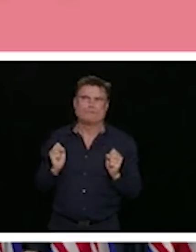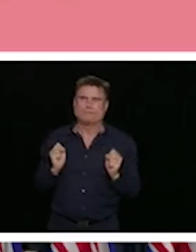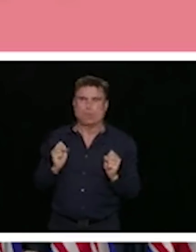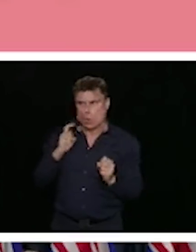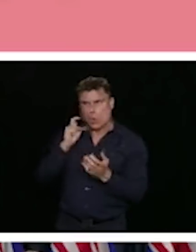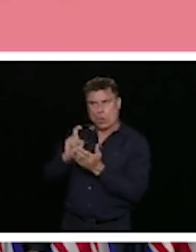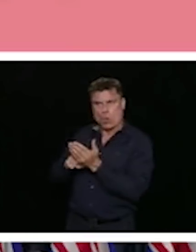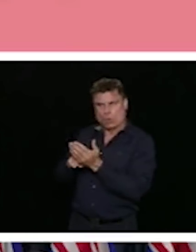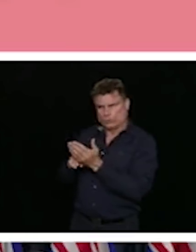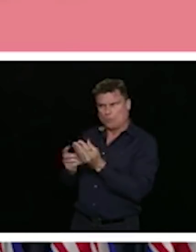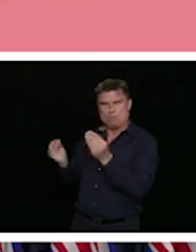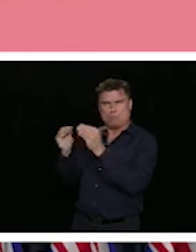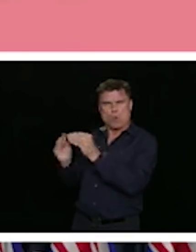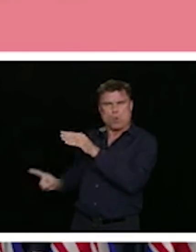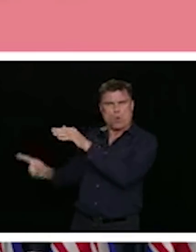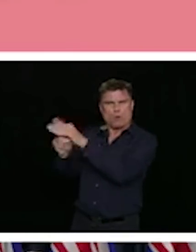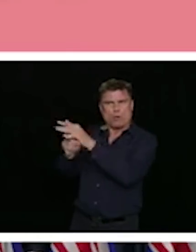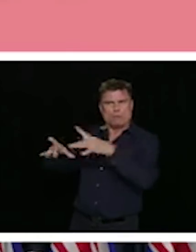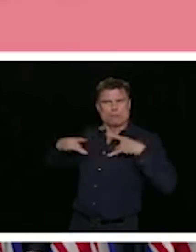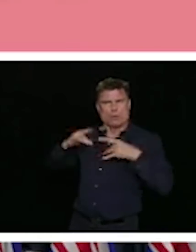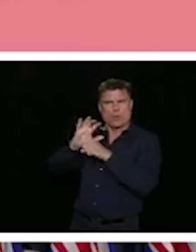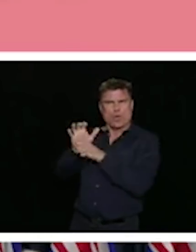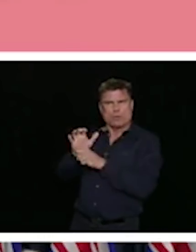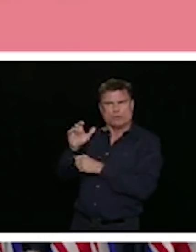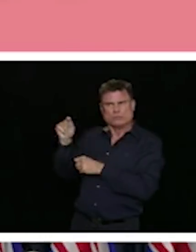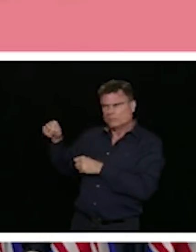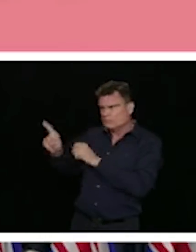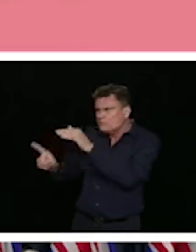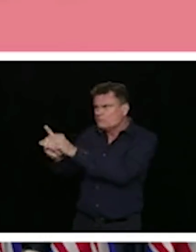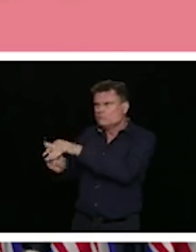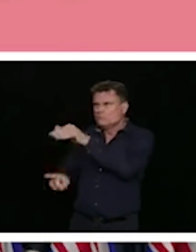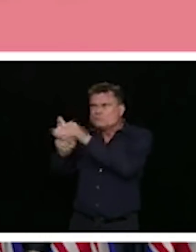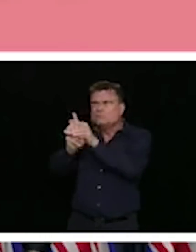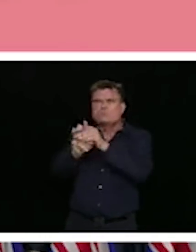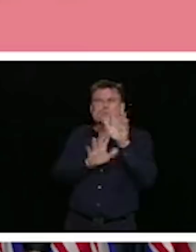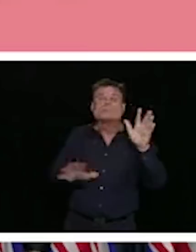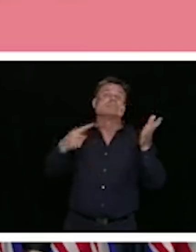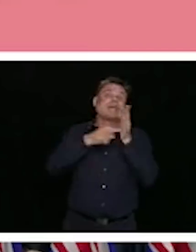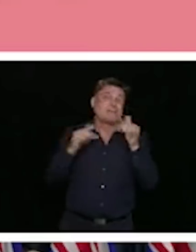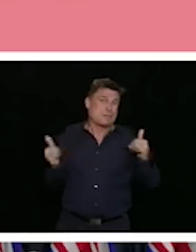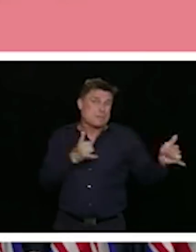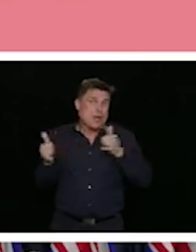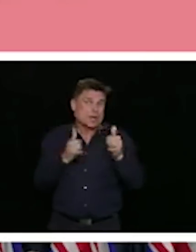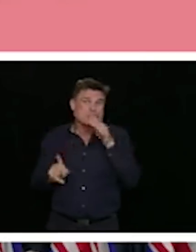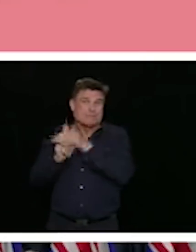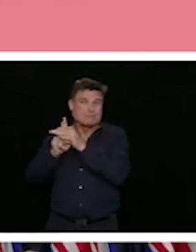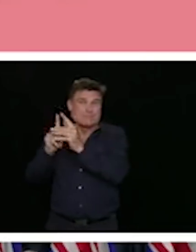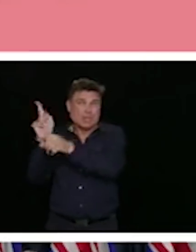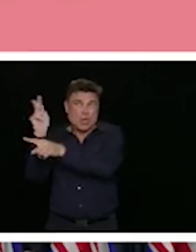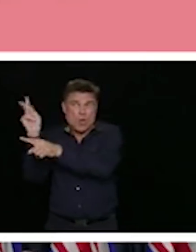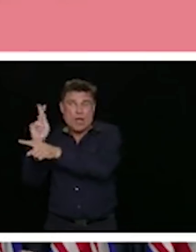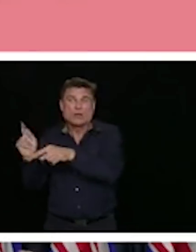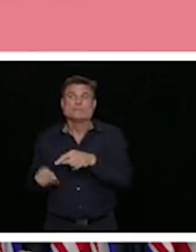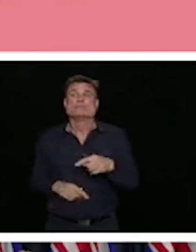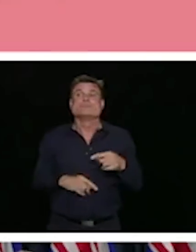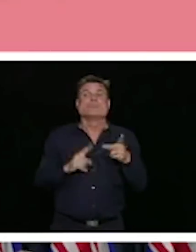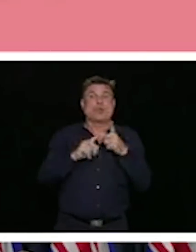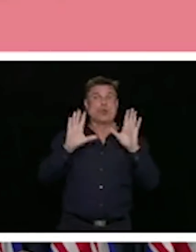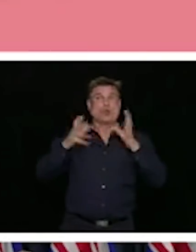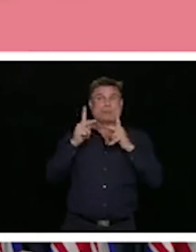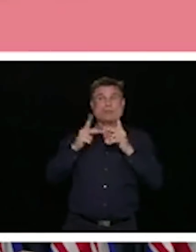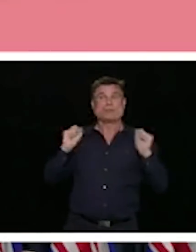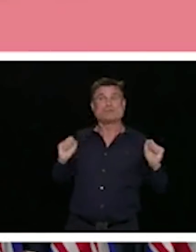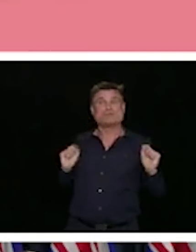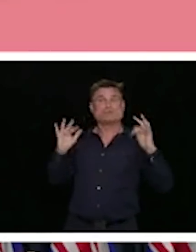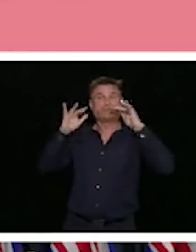transmitting this. And these are mostly now we are seeing parties, small groups, people going together to restaurants and